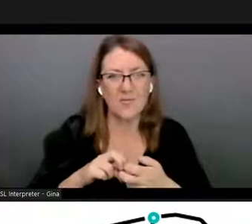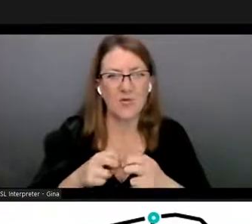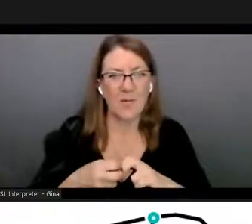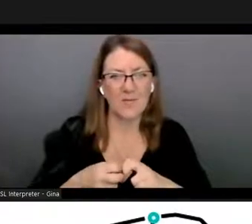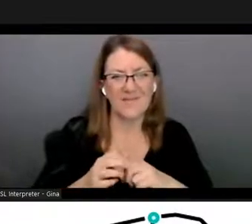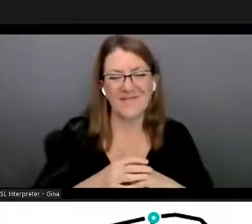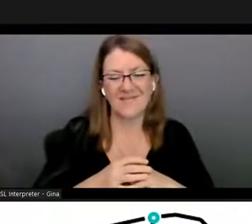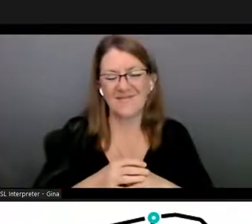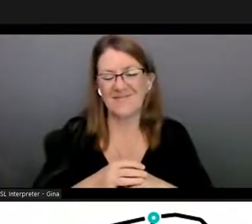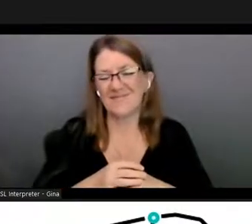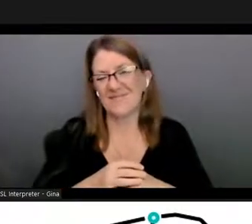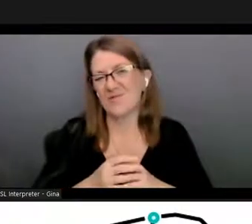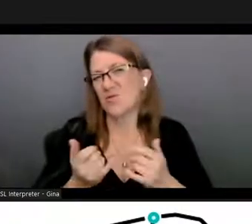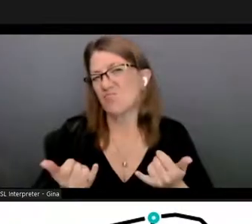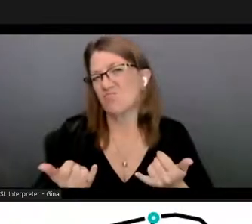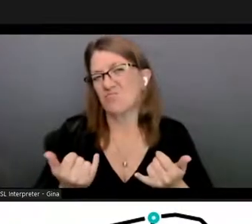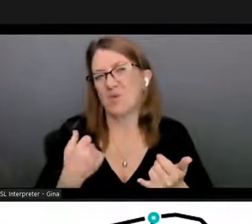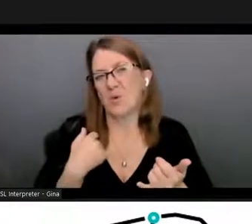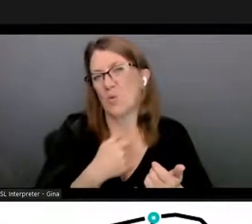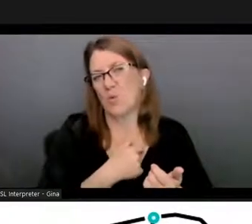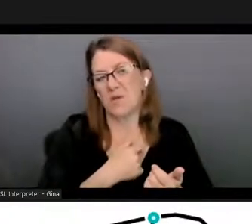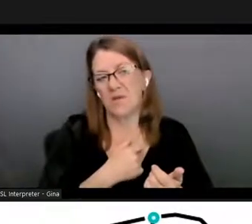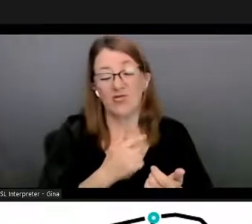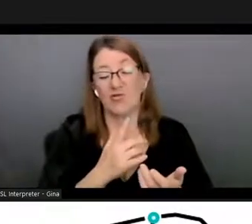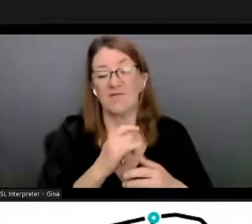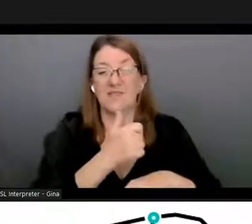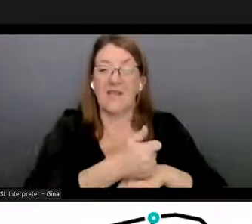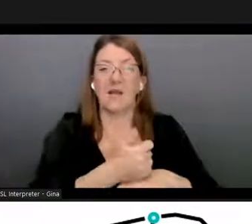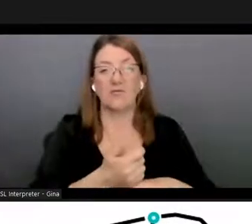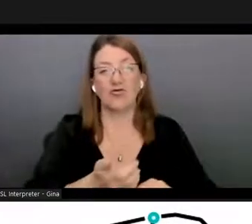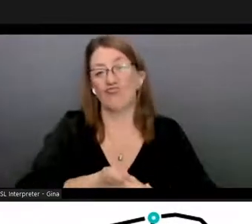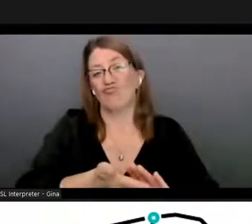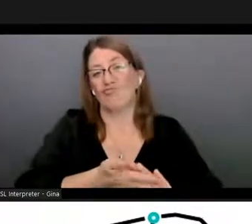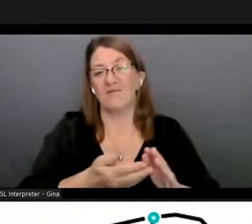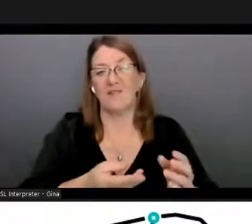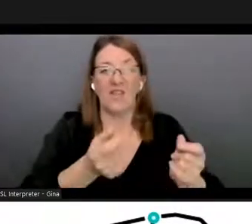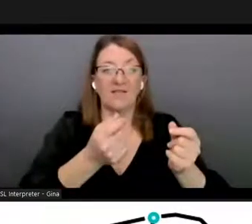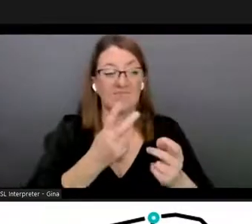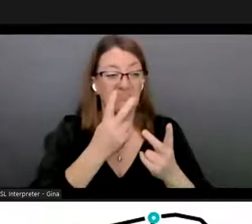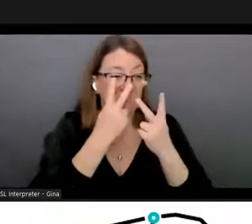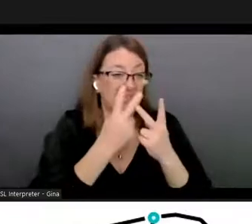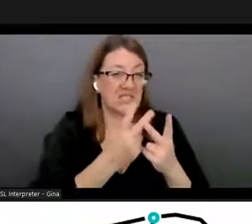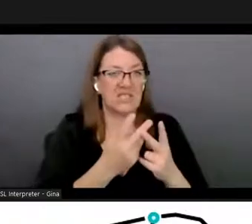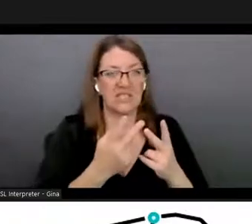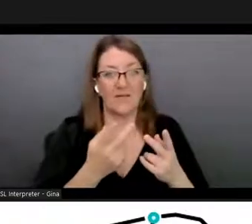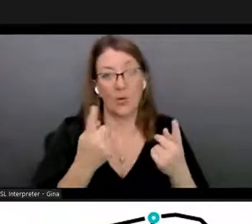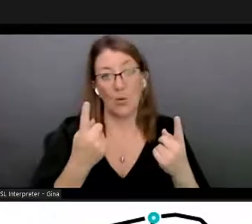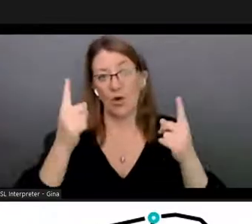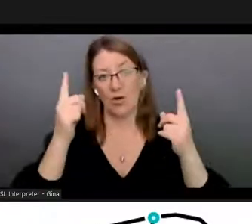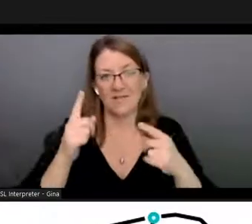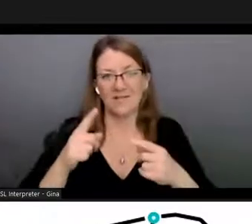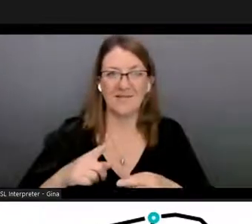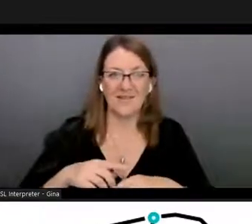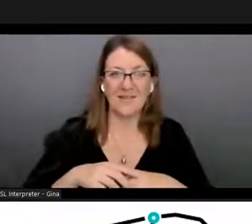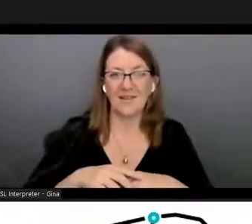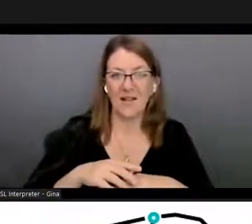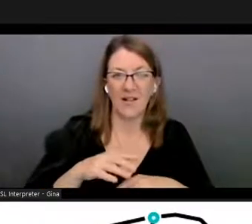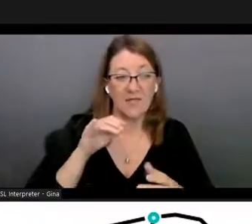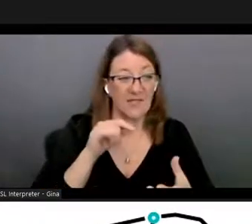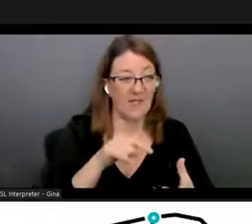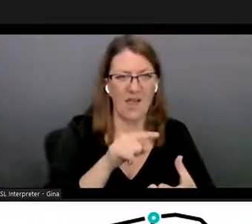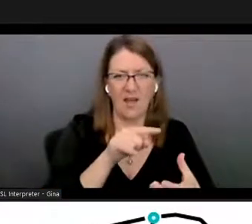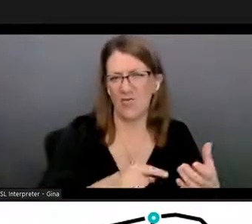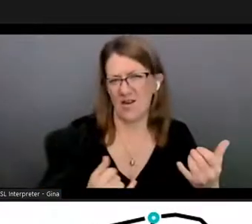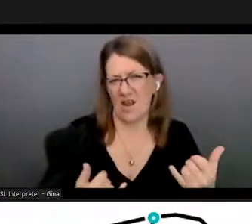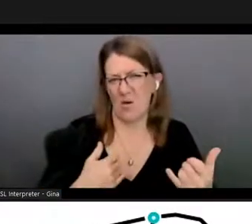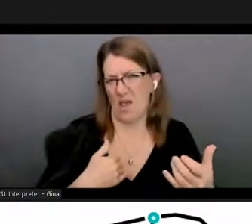at the moment um we kind of set it up to run quickly and um the the coco model which only finds 80 objects there are